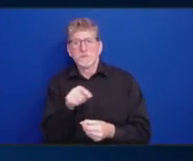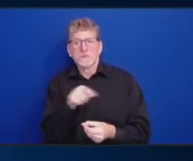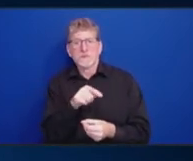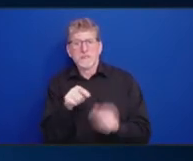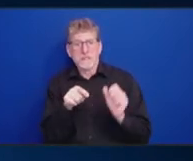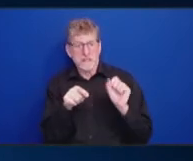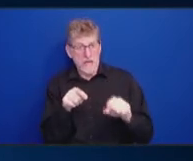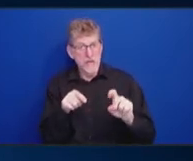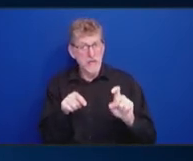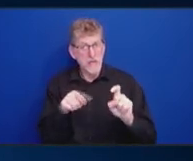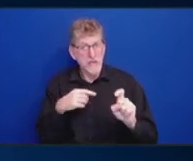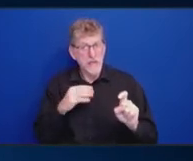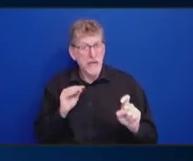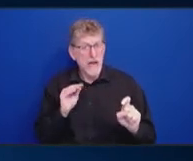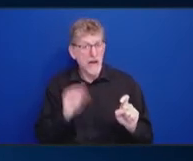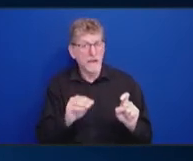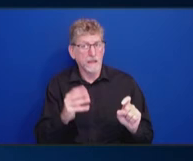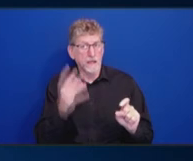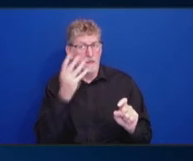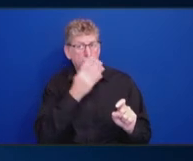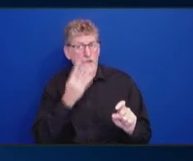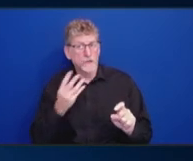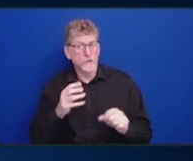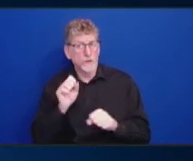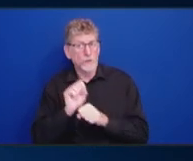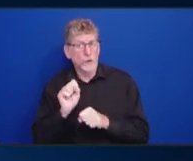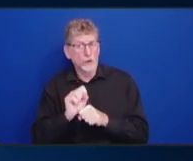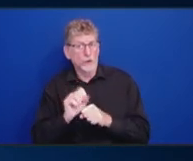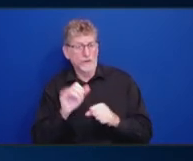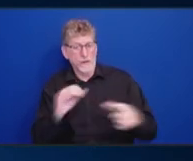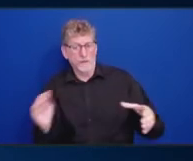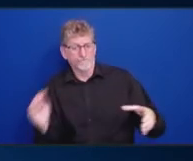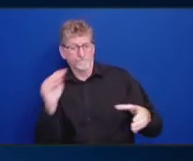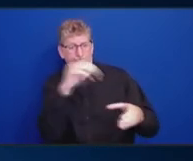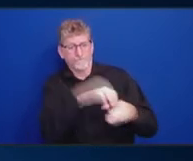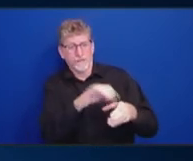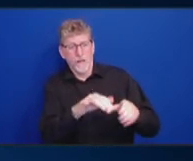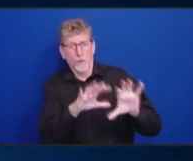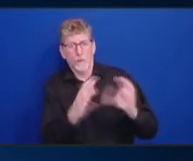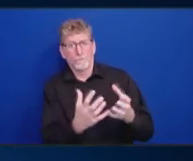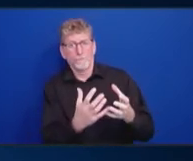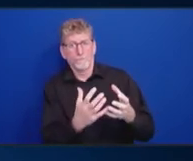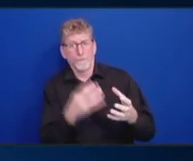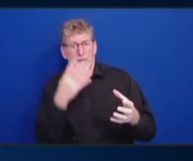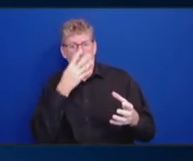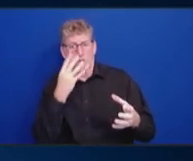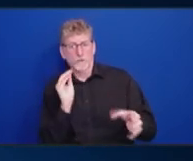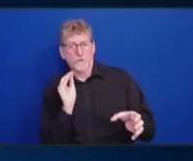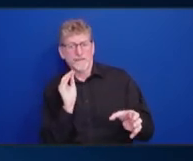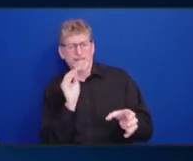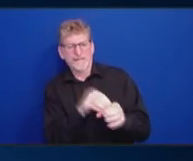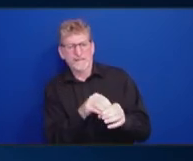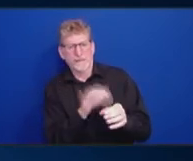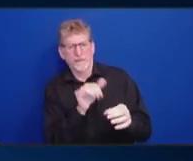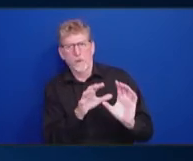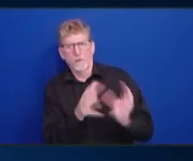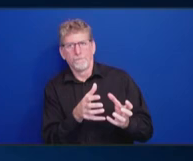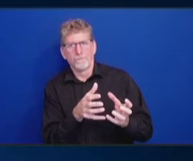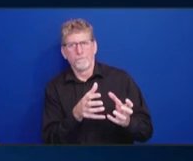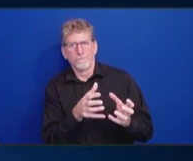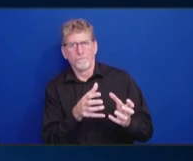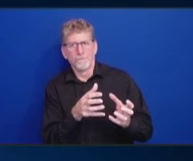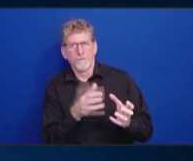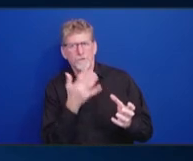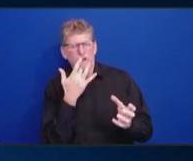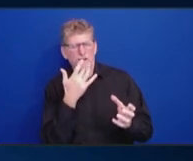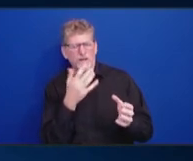of creating more subcommittees? But have that subcommittee start looking into that? And would that be possible to do? Economic